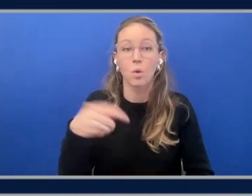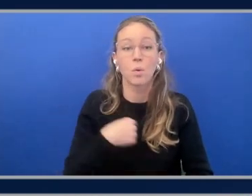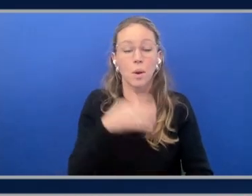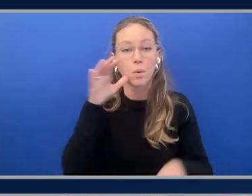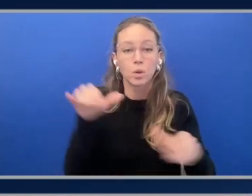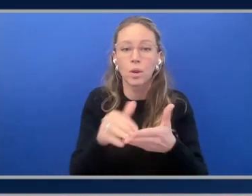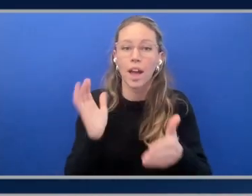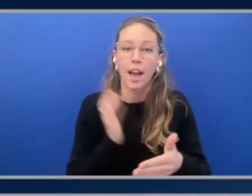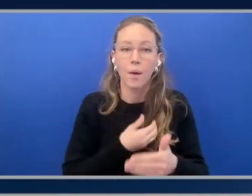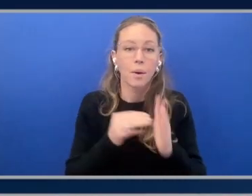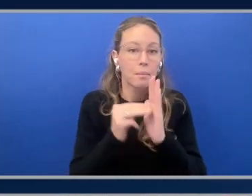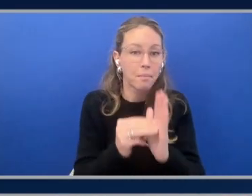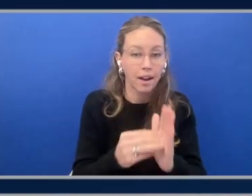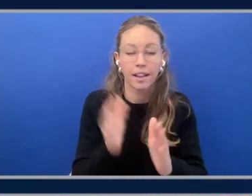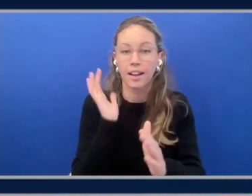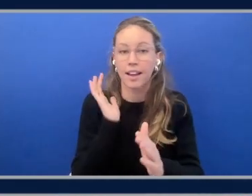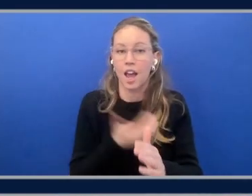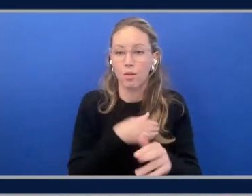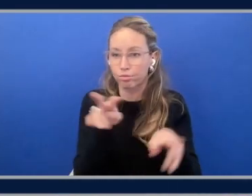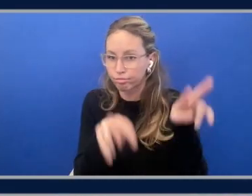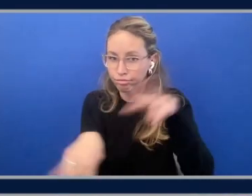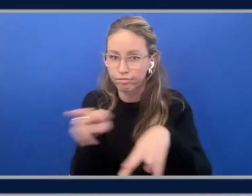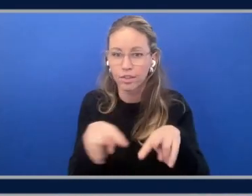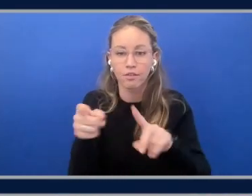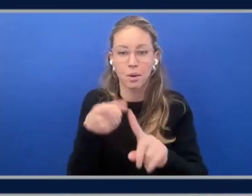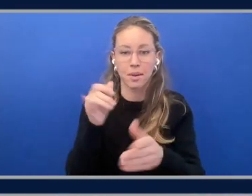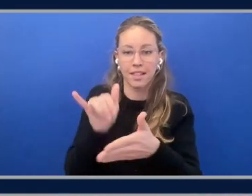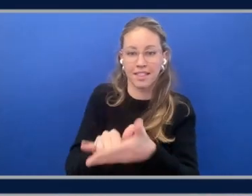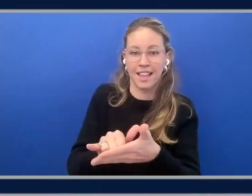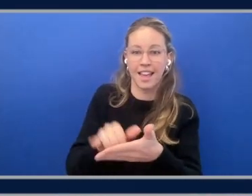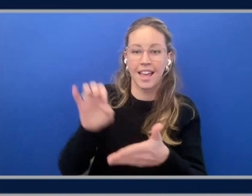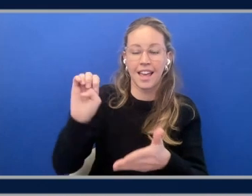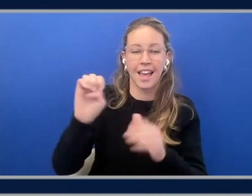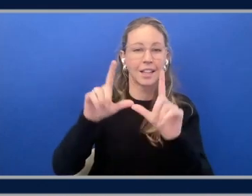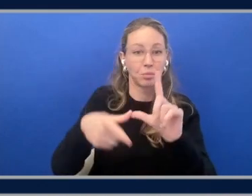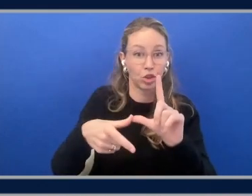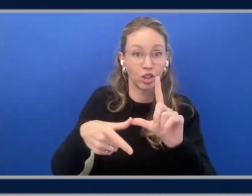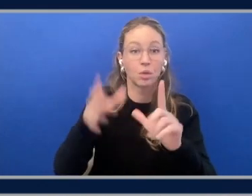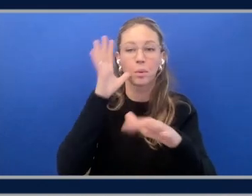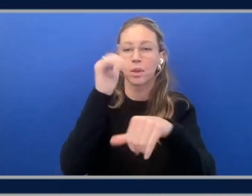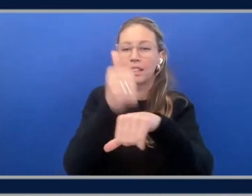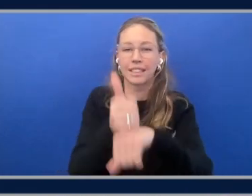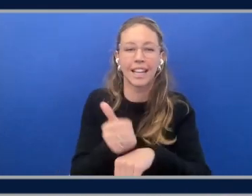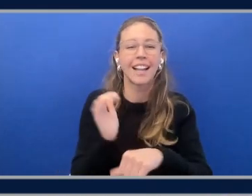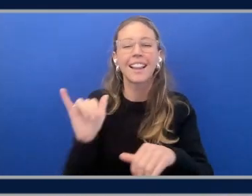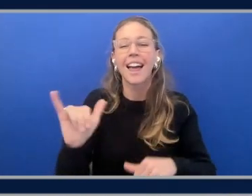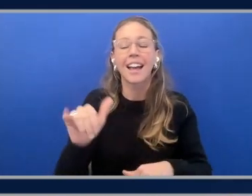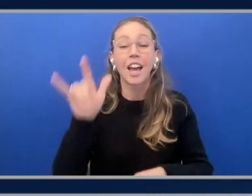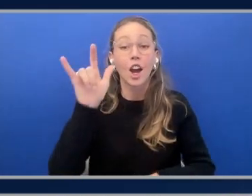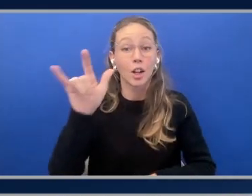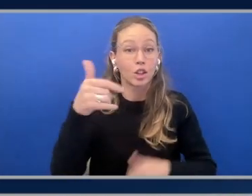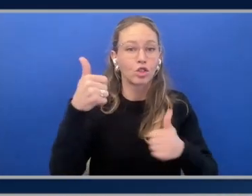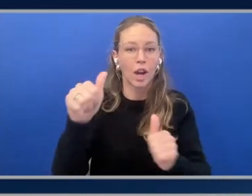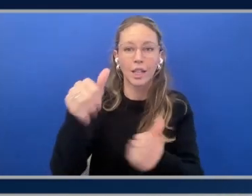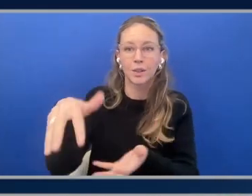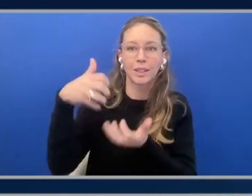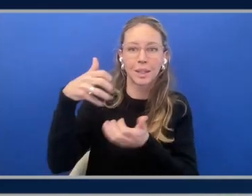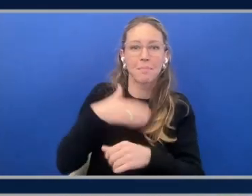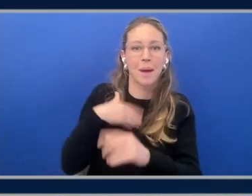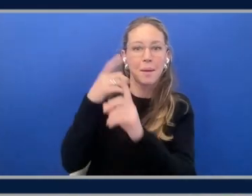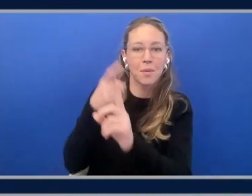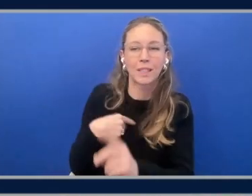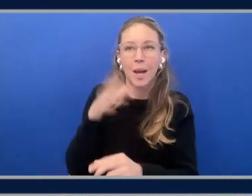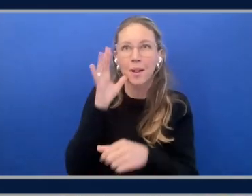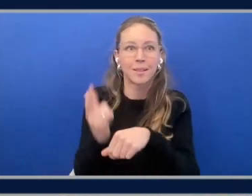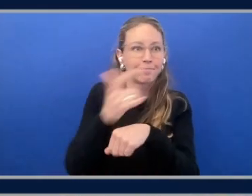fine tuning from the exploration and effectively set your bounds. Almost like doing the airline thing where you're trying to redeem points and say, here, I'm to go year to year.